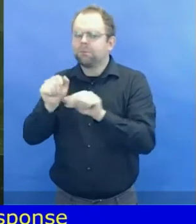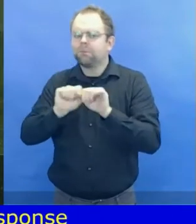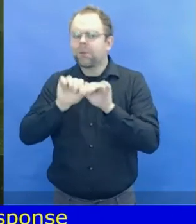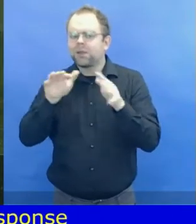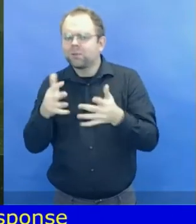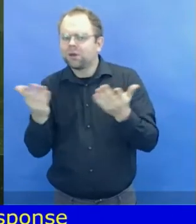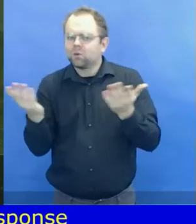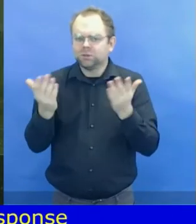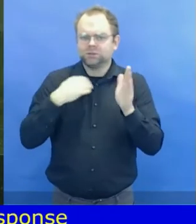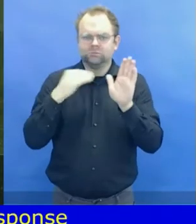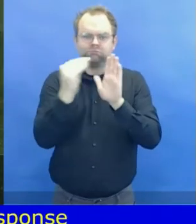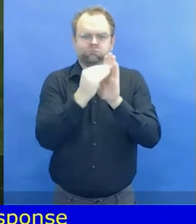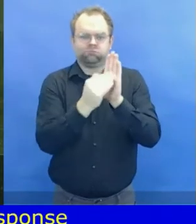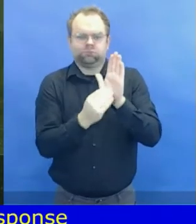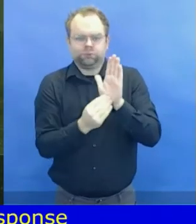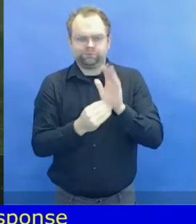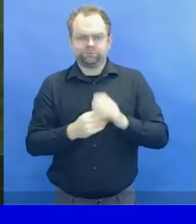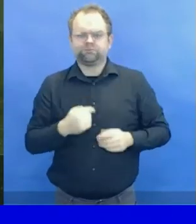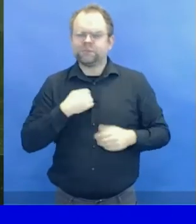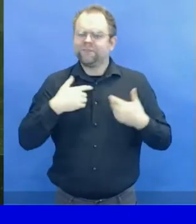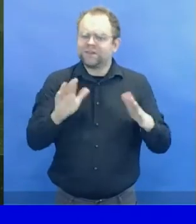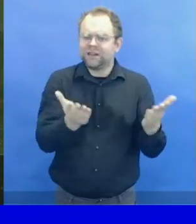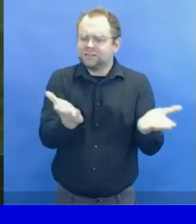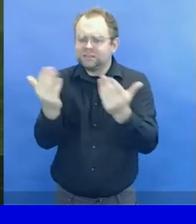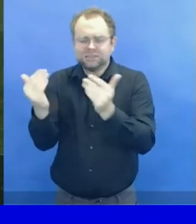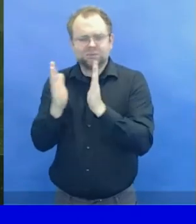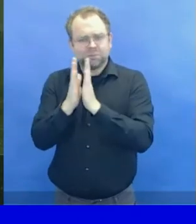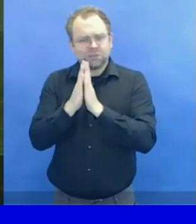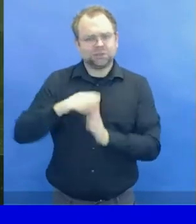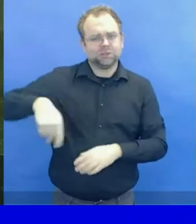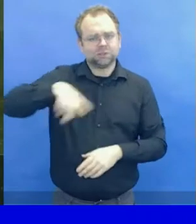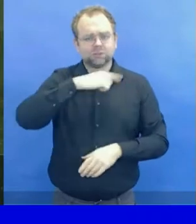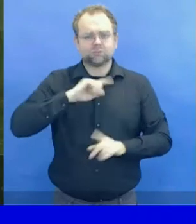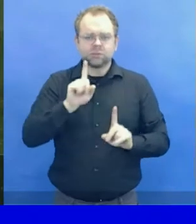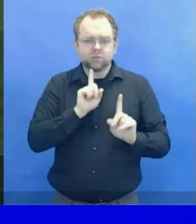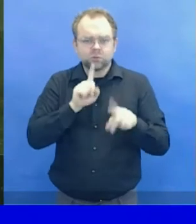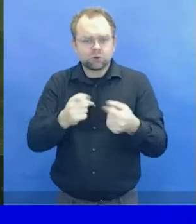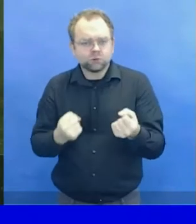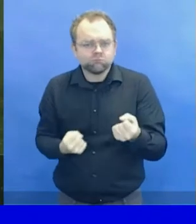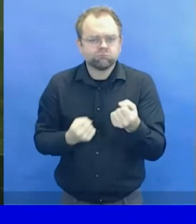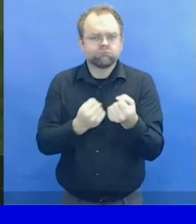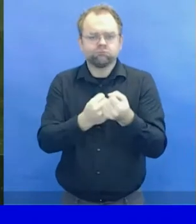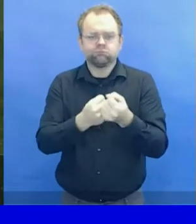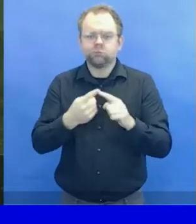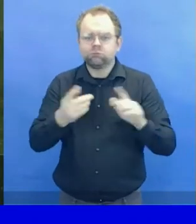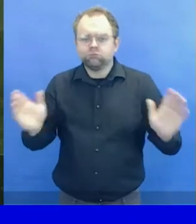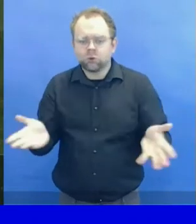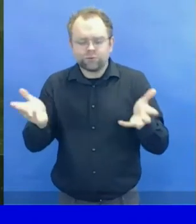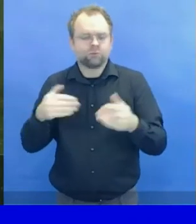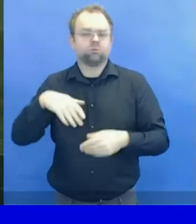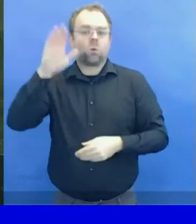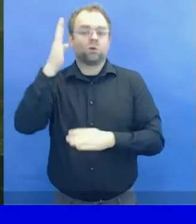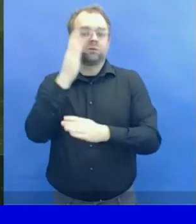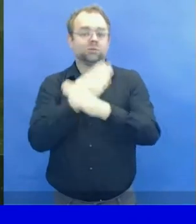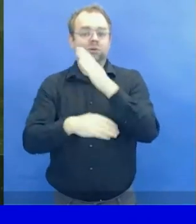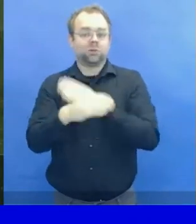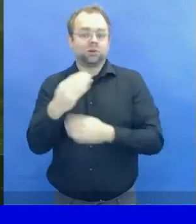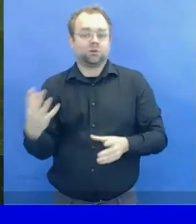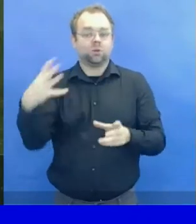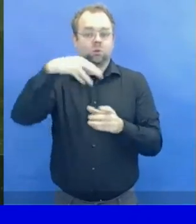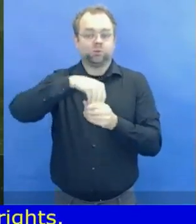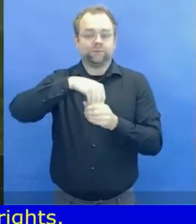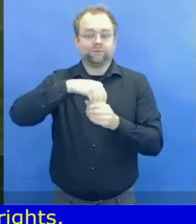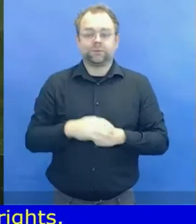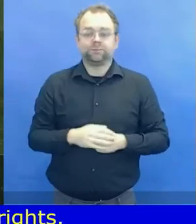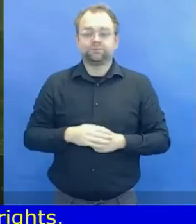rights. And these rights touch on every aspect of life. The right to go to school, to live in one's community, to access health care,